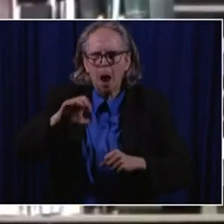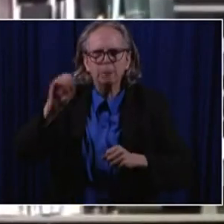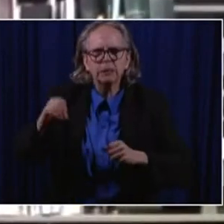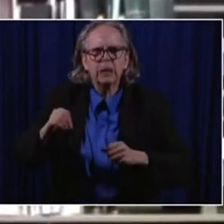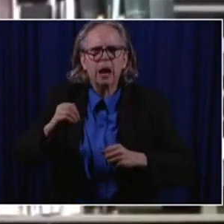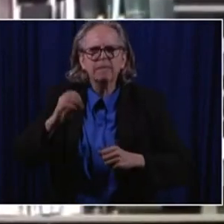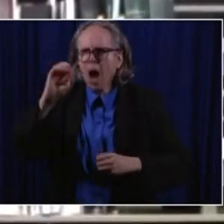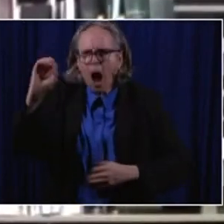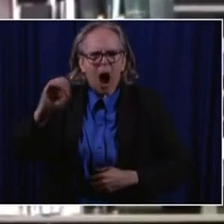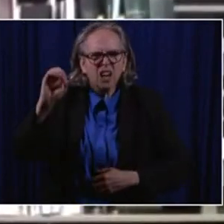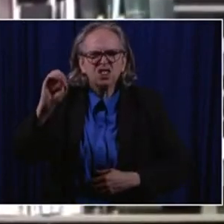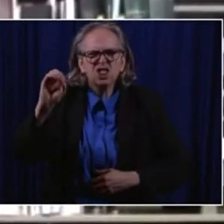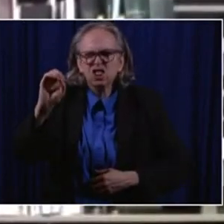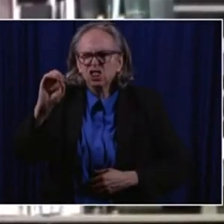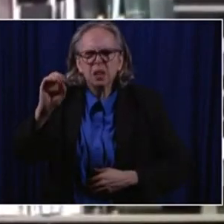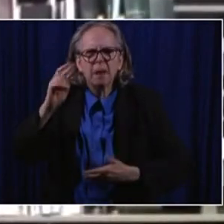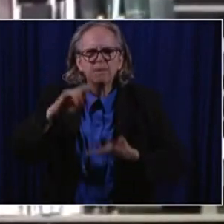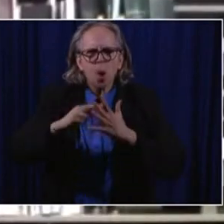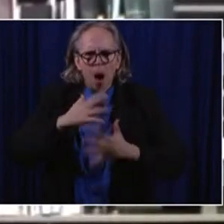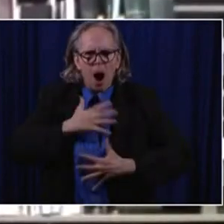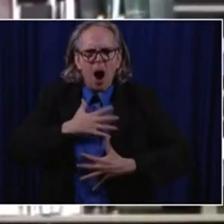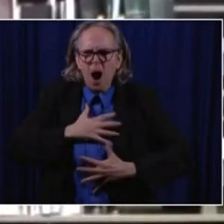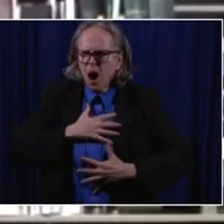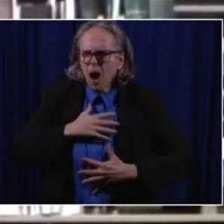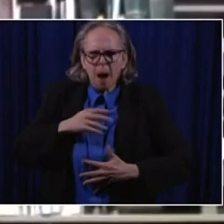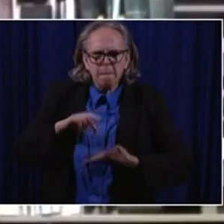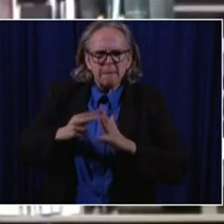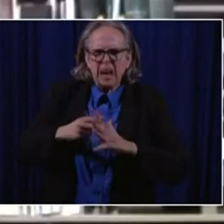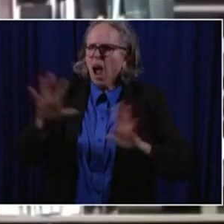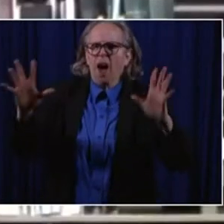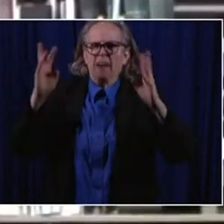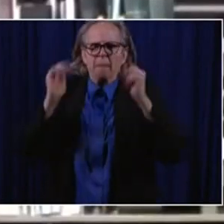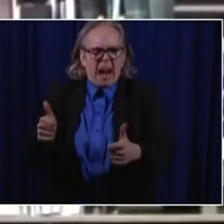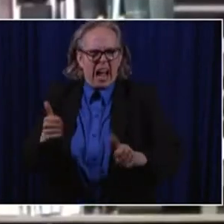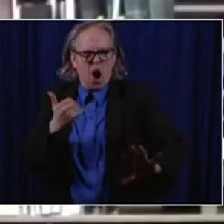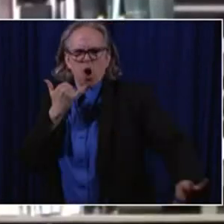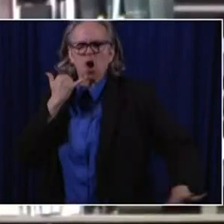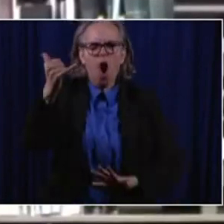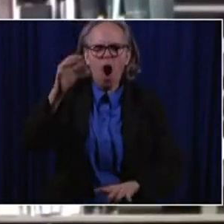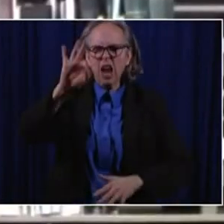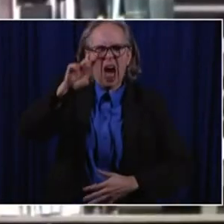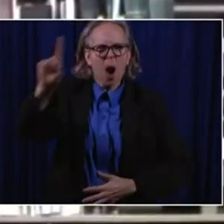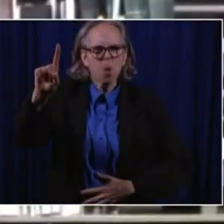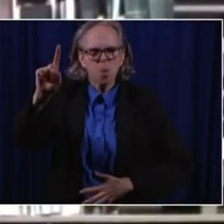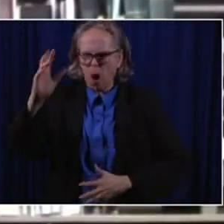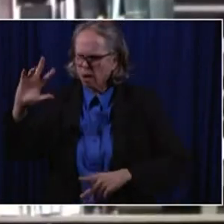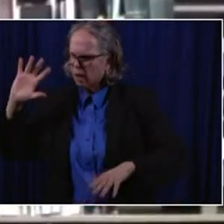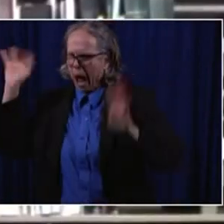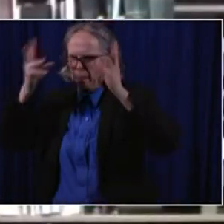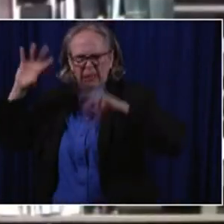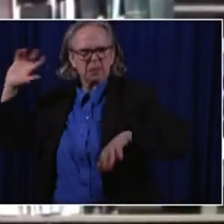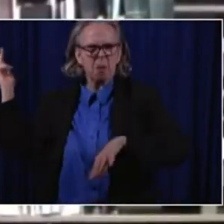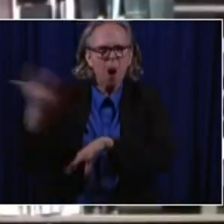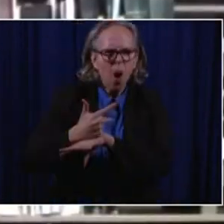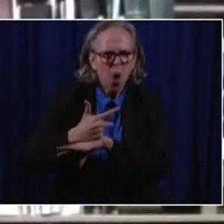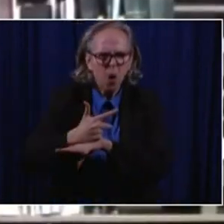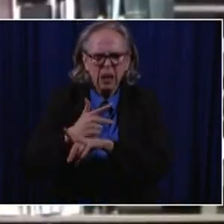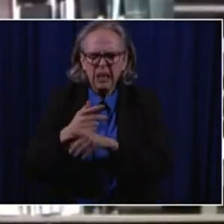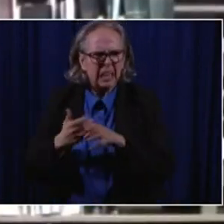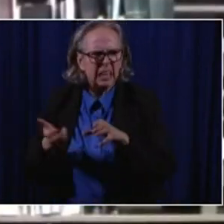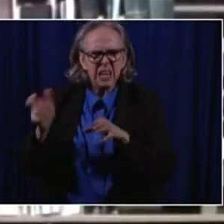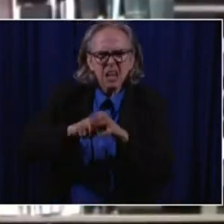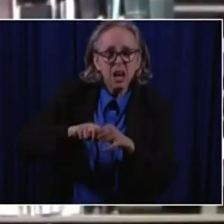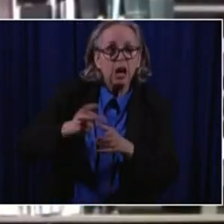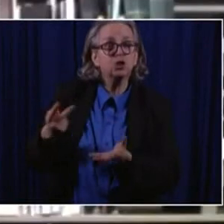doctor, Dr. Ganser told us to call the squad and we did, and he walked from our living room chair out to the